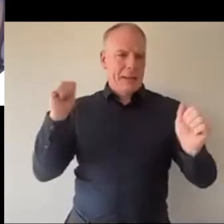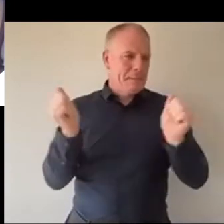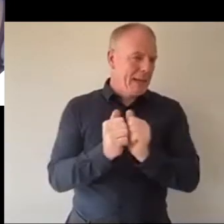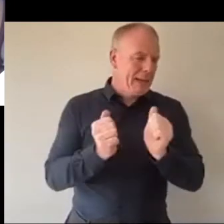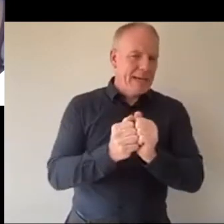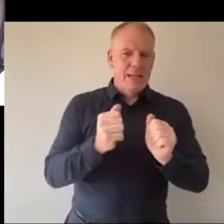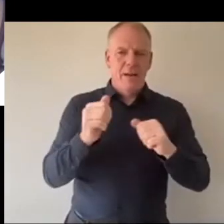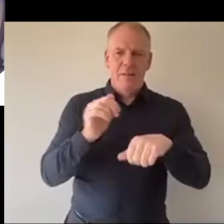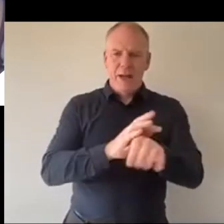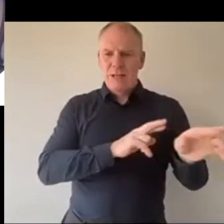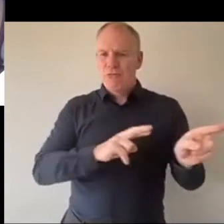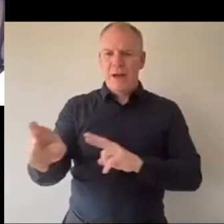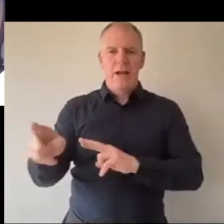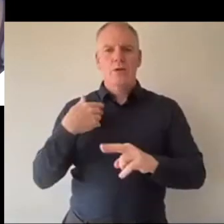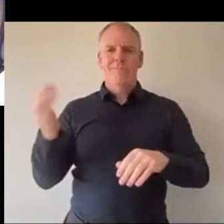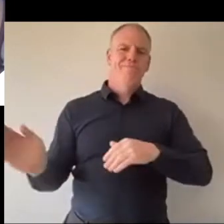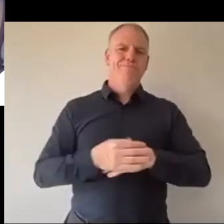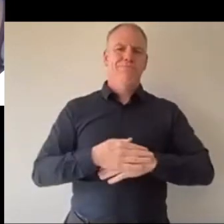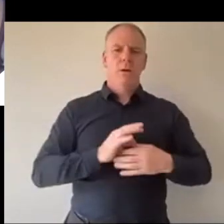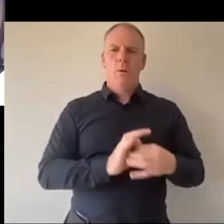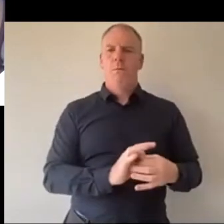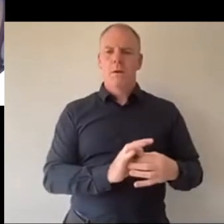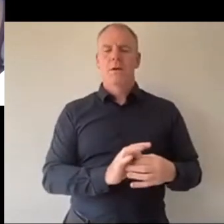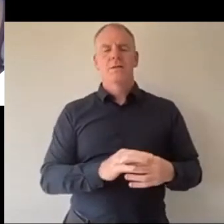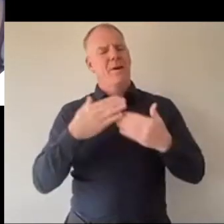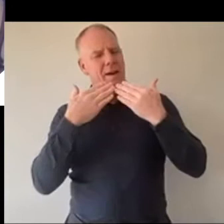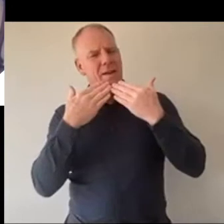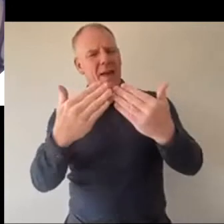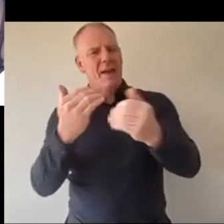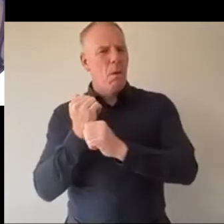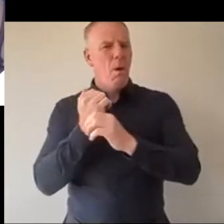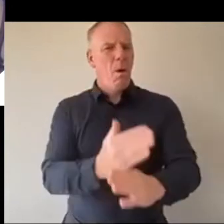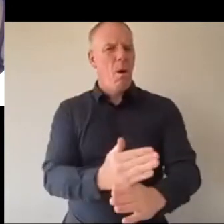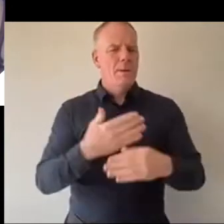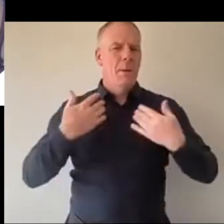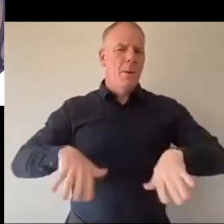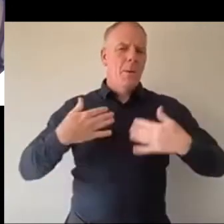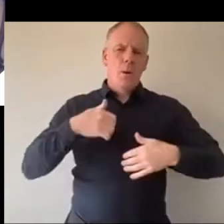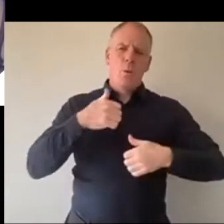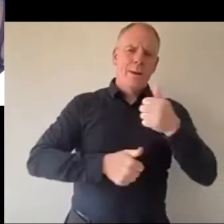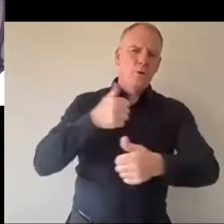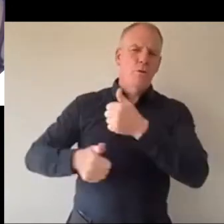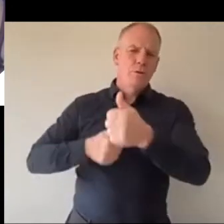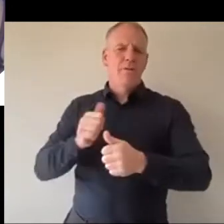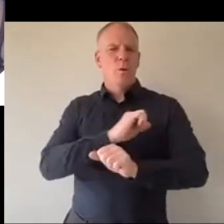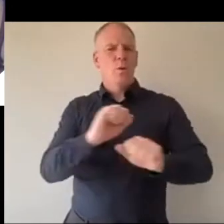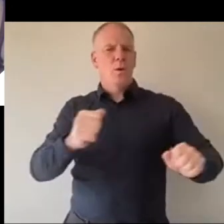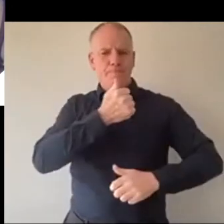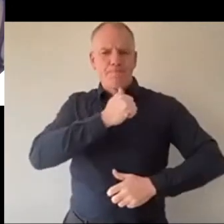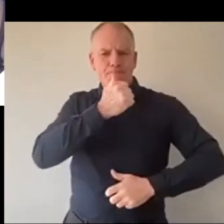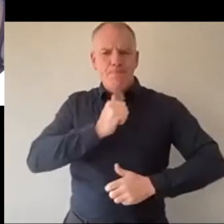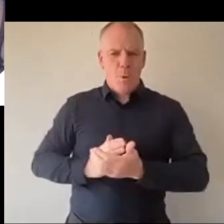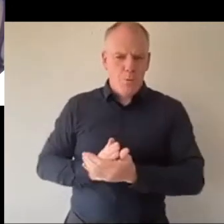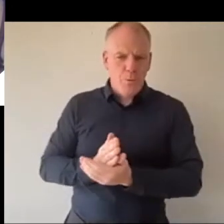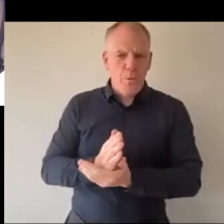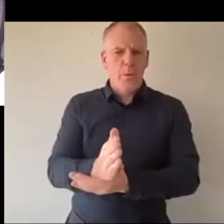been locked up at home. So a big thank you to you all and a massive well done to you all for your resilience. So